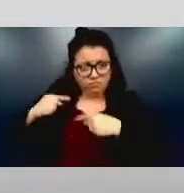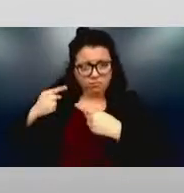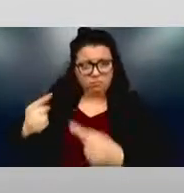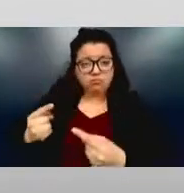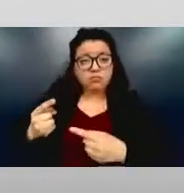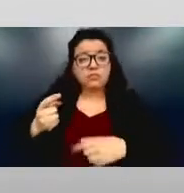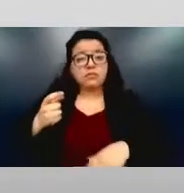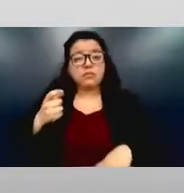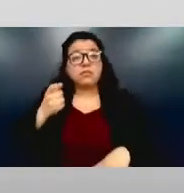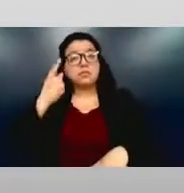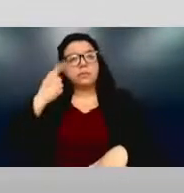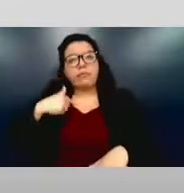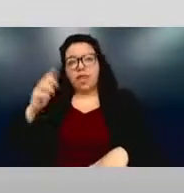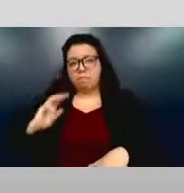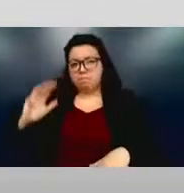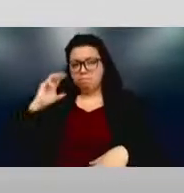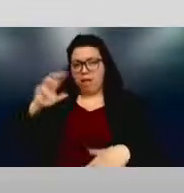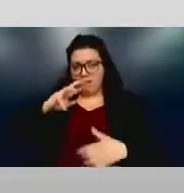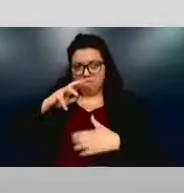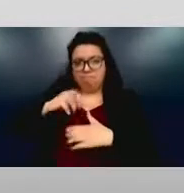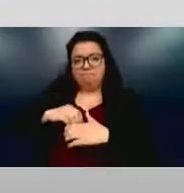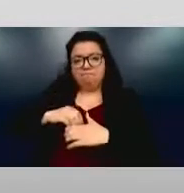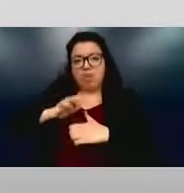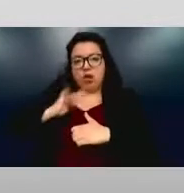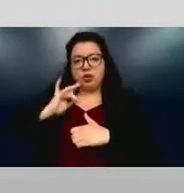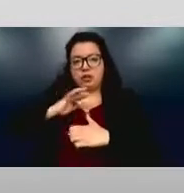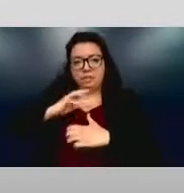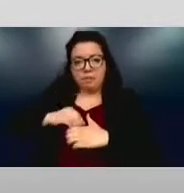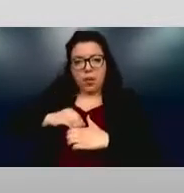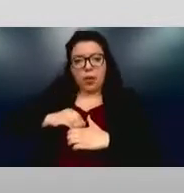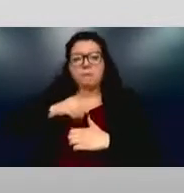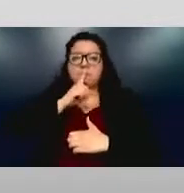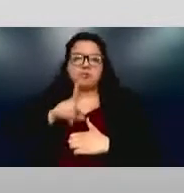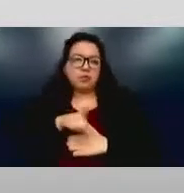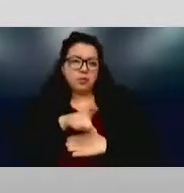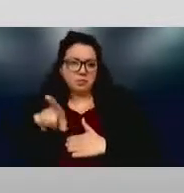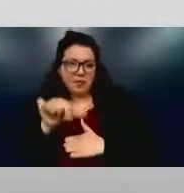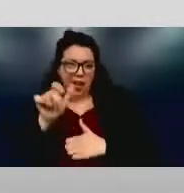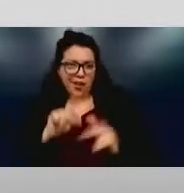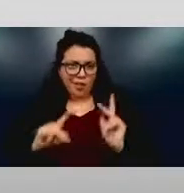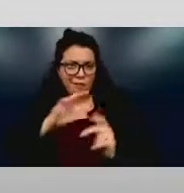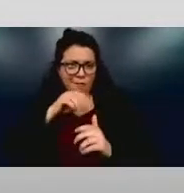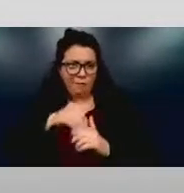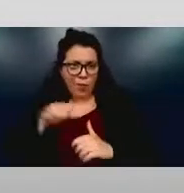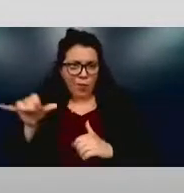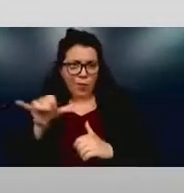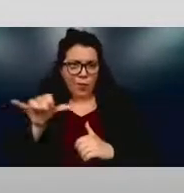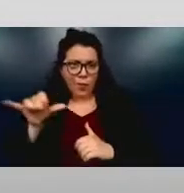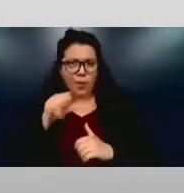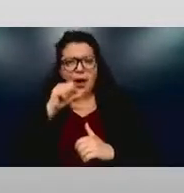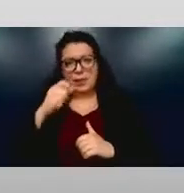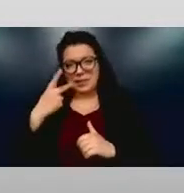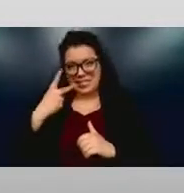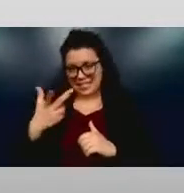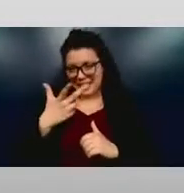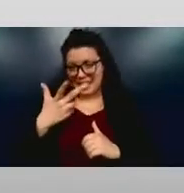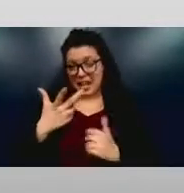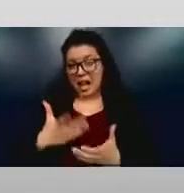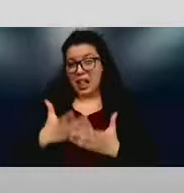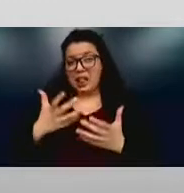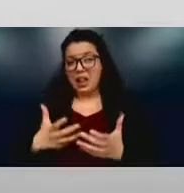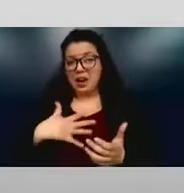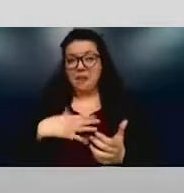an early part of that movement, too. other people, I'm sure, here, who I don't see any of the white hair. But,